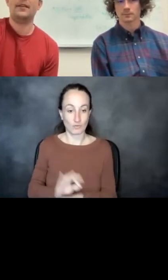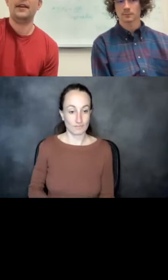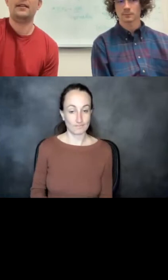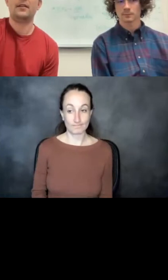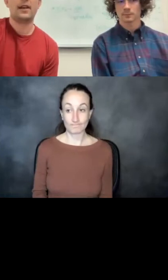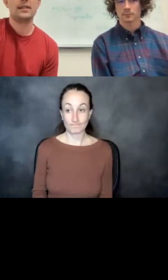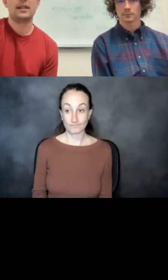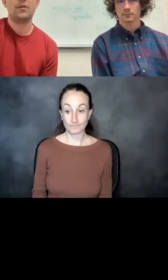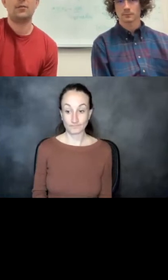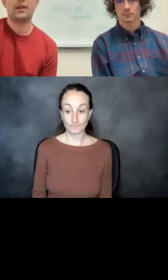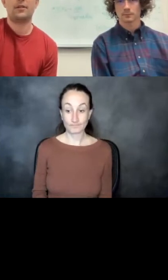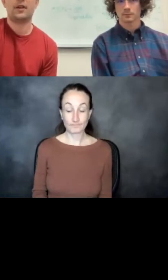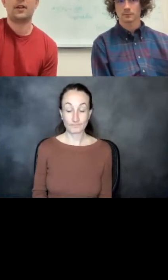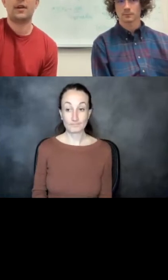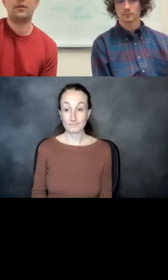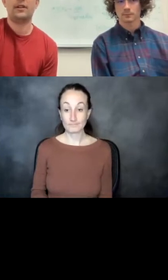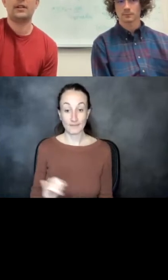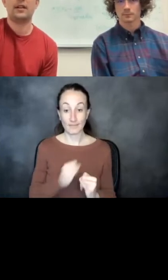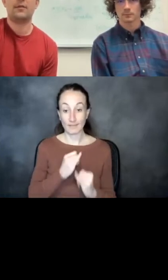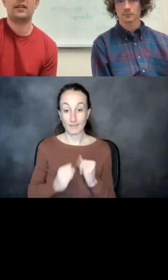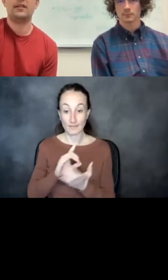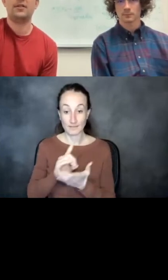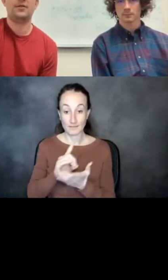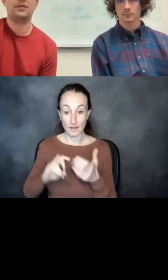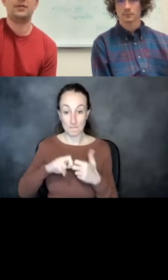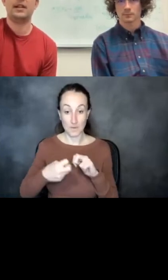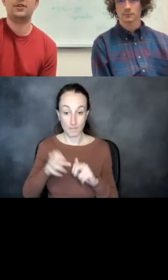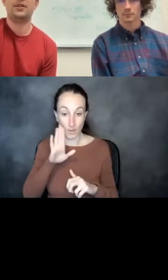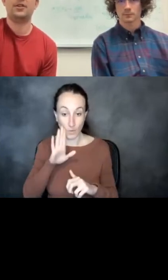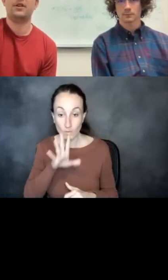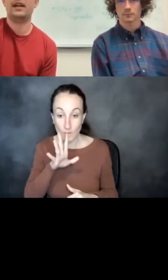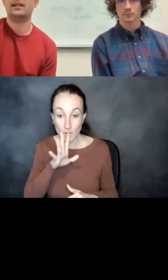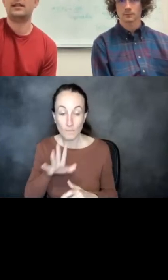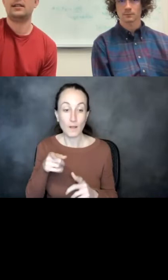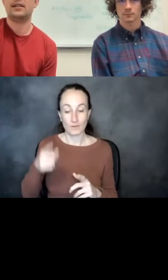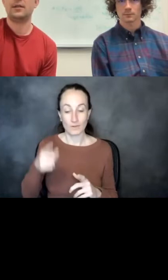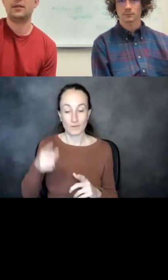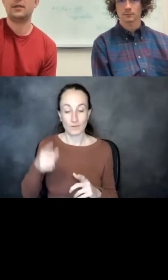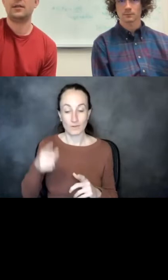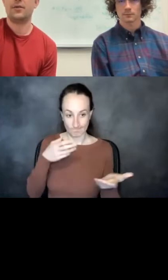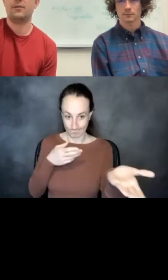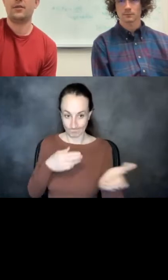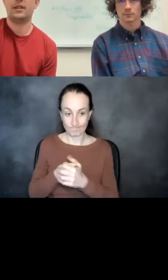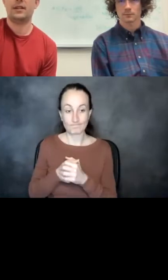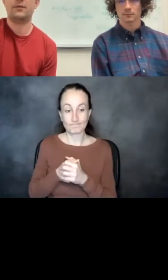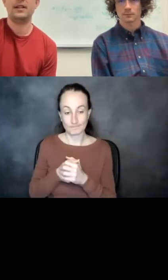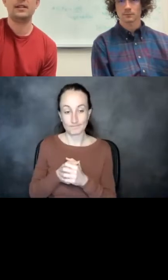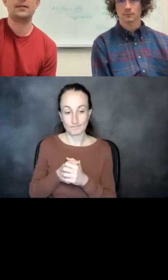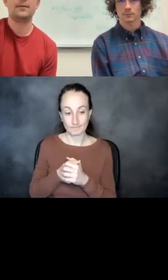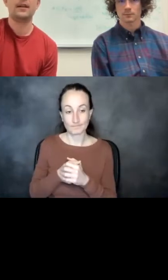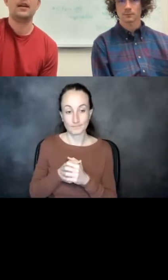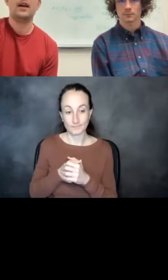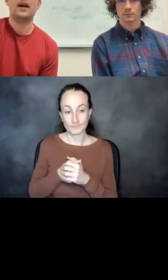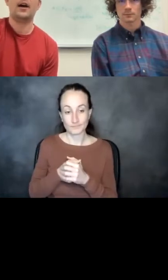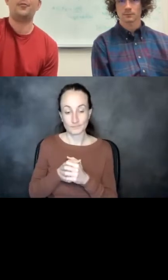And then the last design problem that I'll talk about is a method to use hallucination to enhance an existing protein-protein interface.